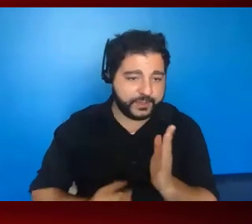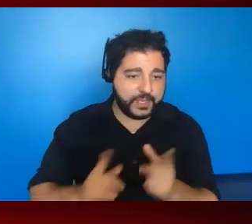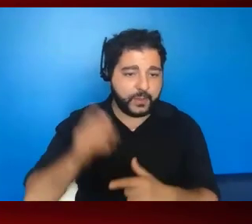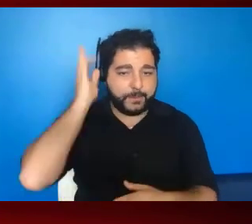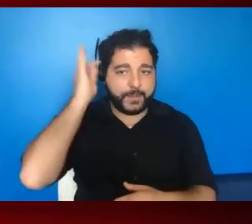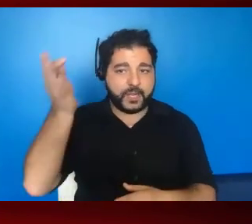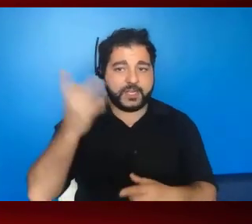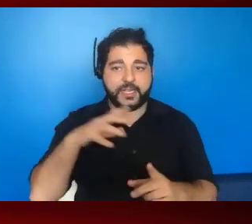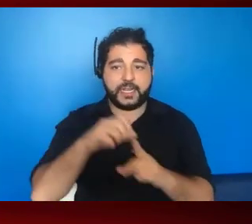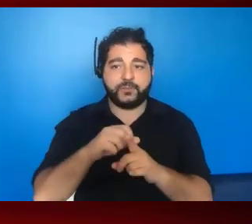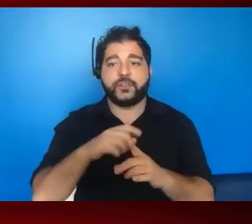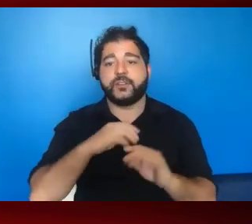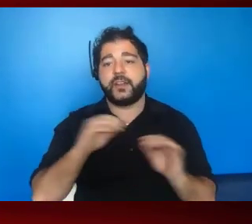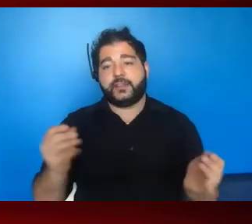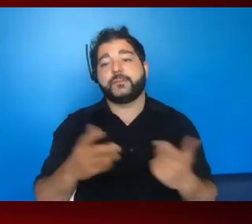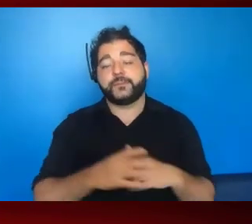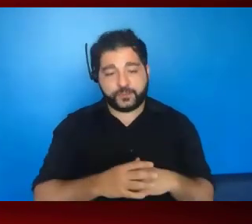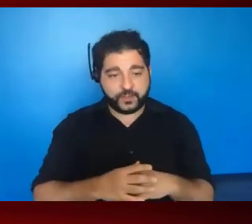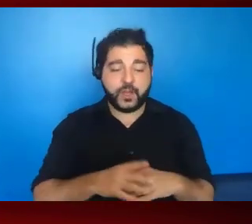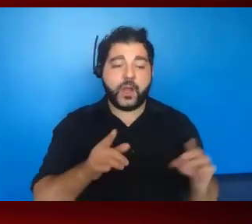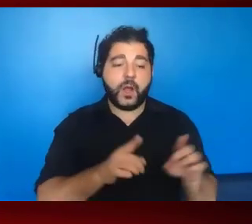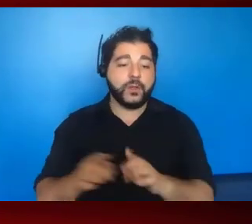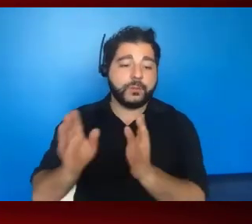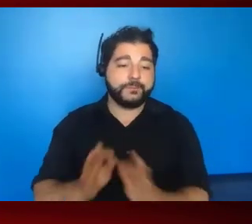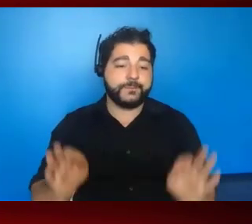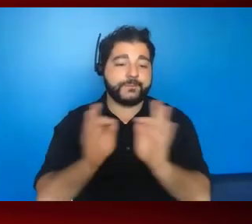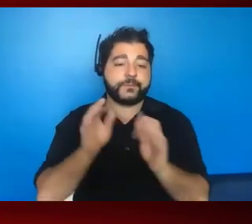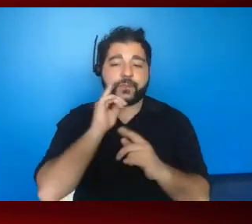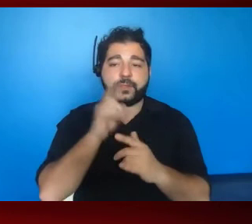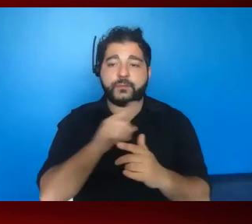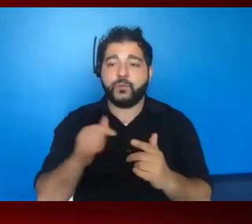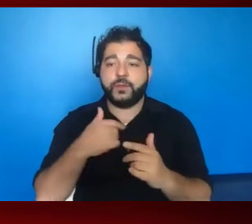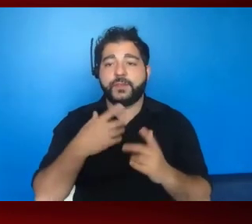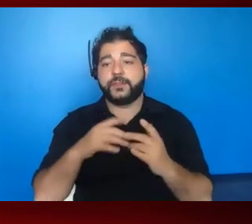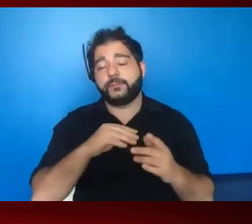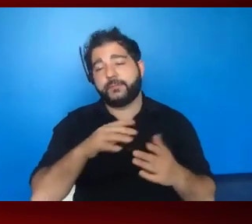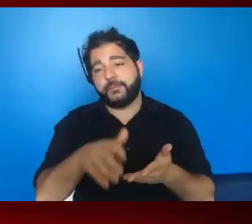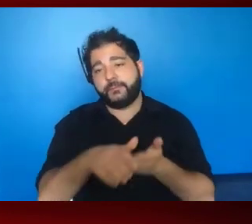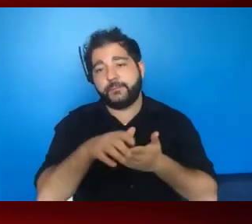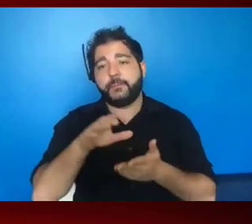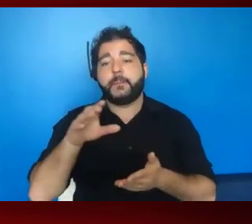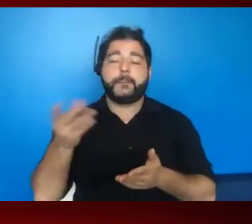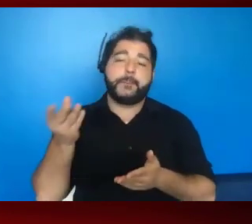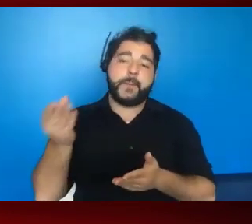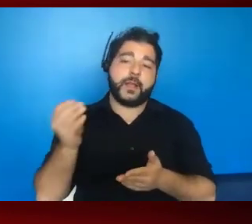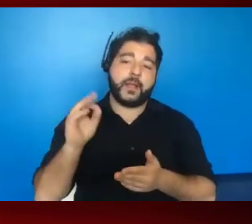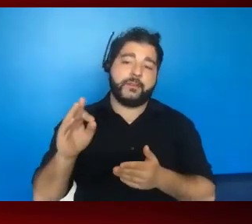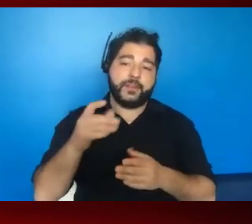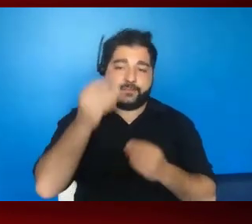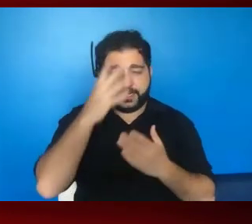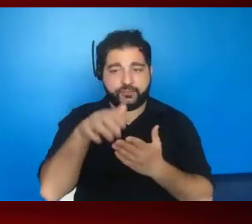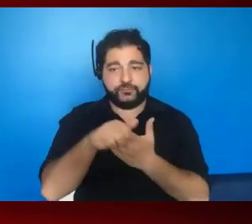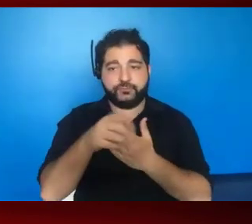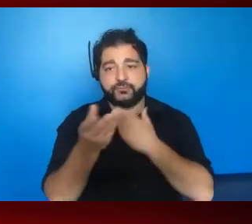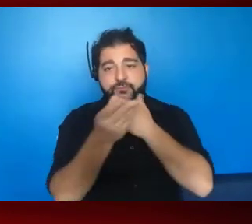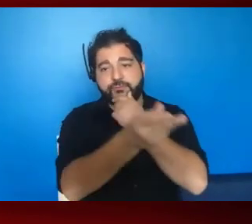able to capture anything. That's why it's also important to lead to have that packet of information. That AIDS United is taking the lead on that and making